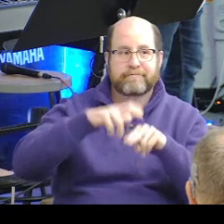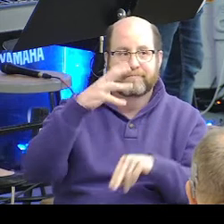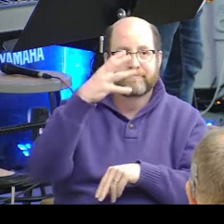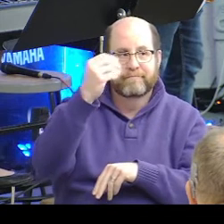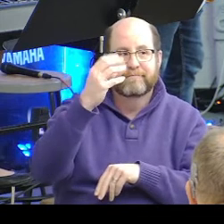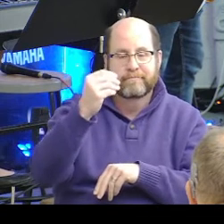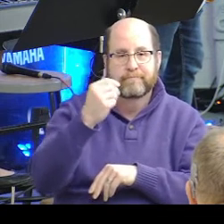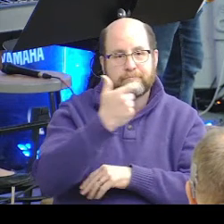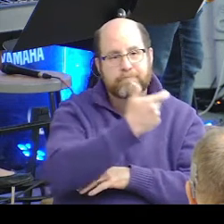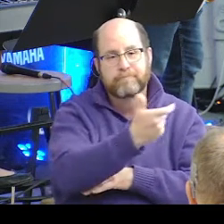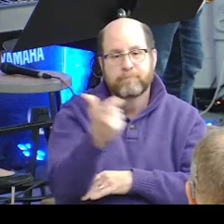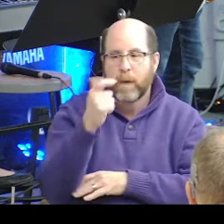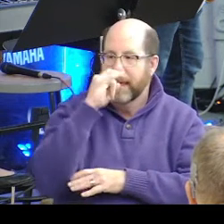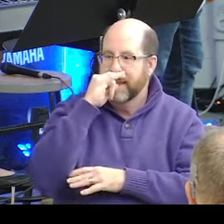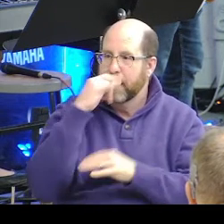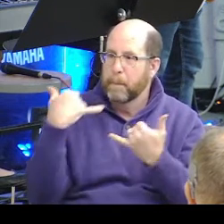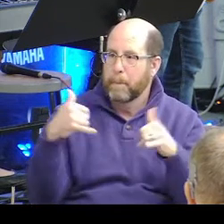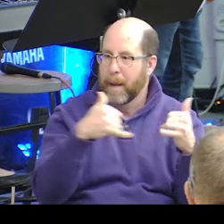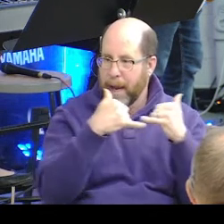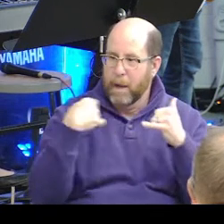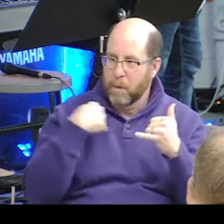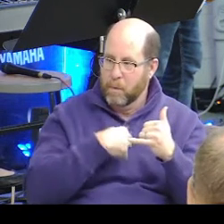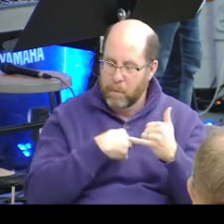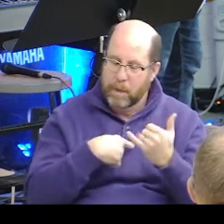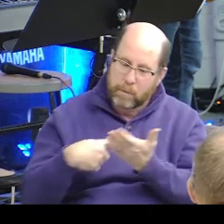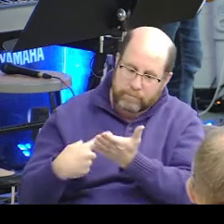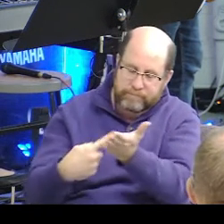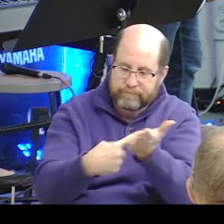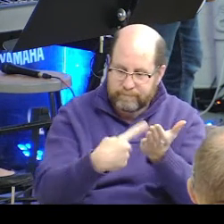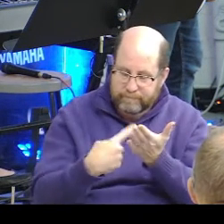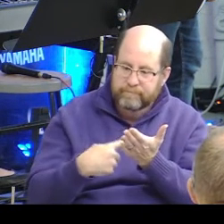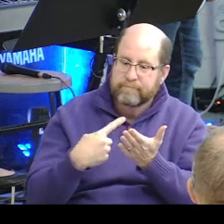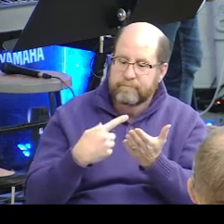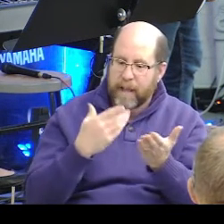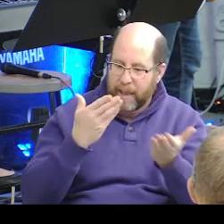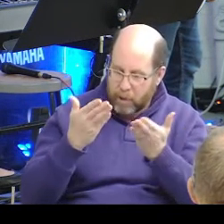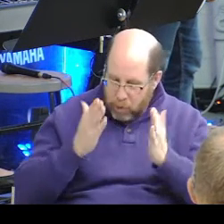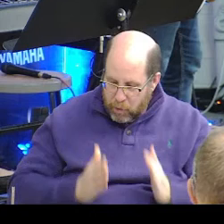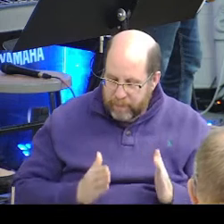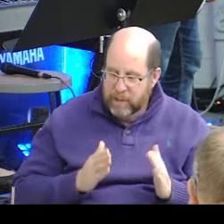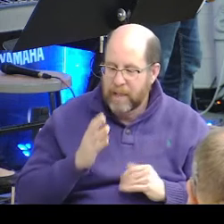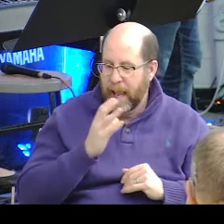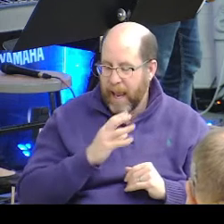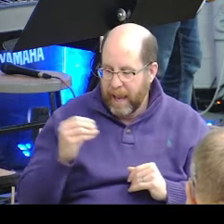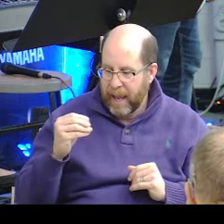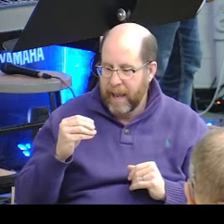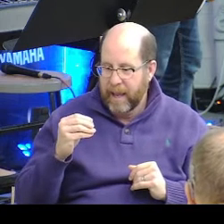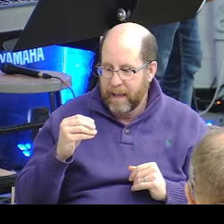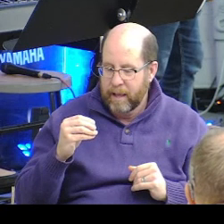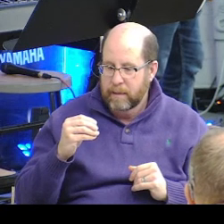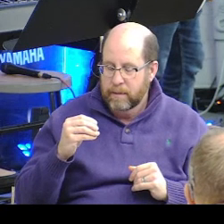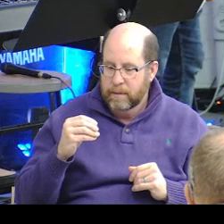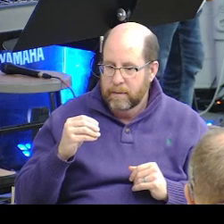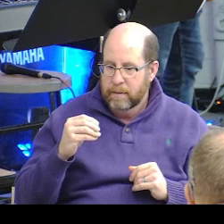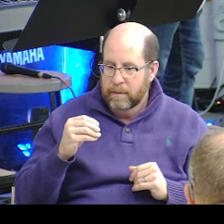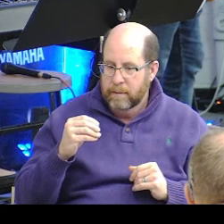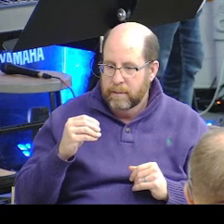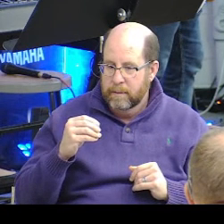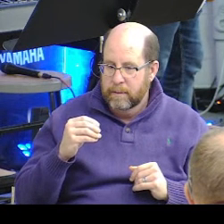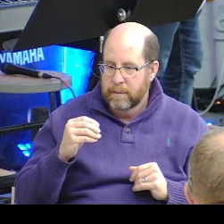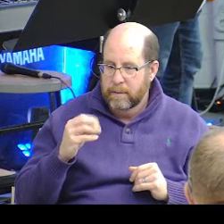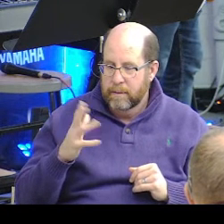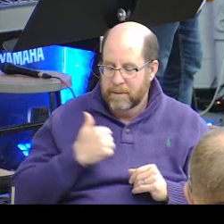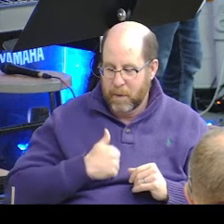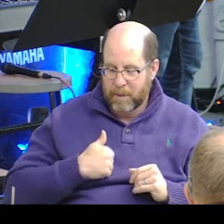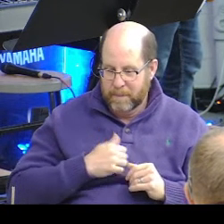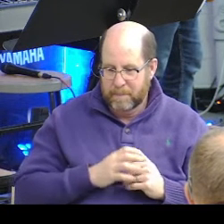watching all the kids play. We were talking about the service and we went on. Sorry.